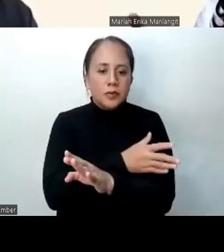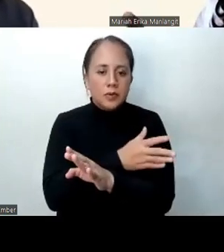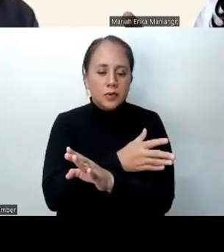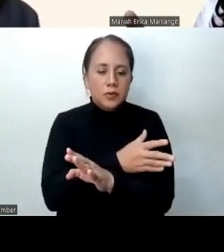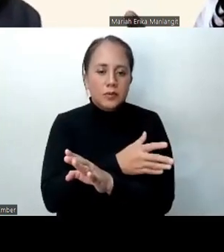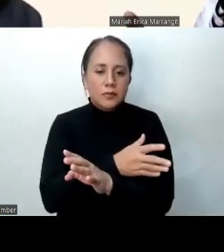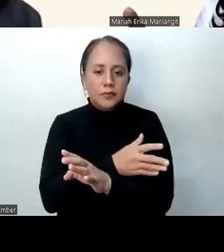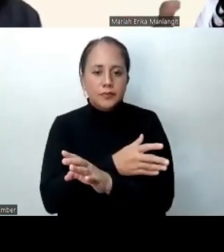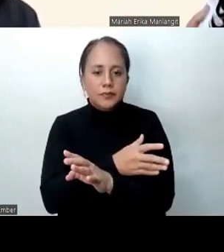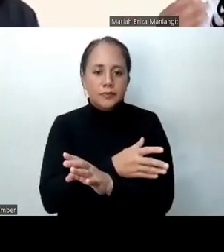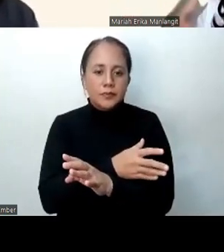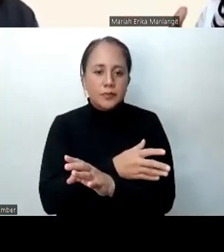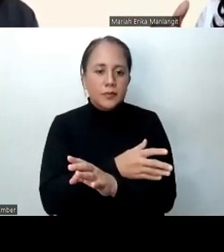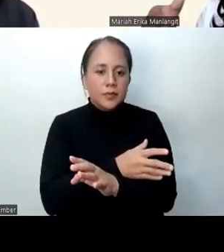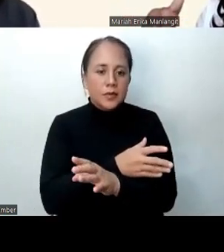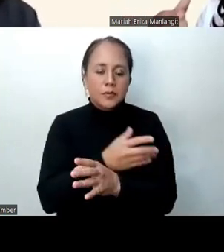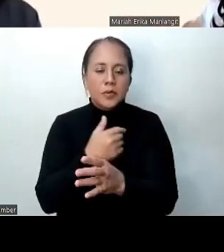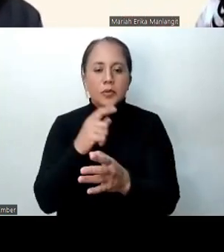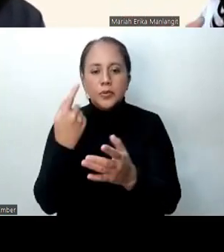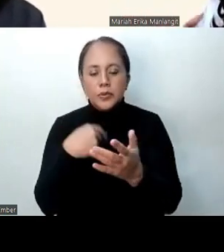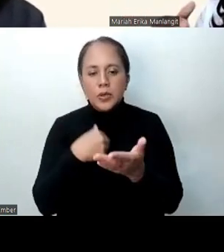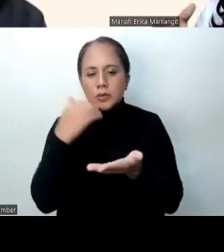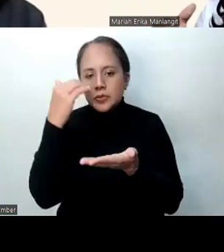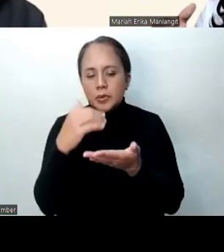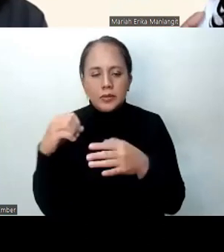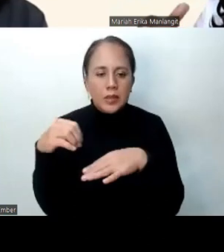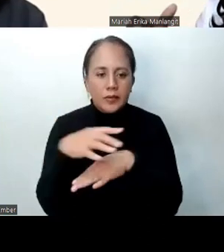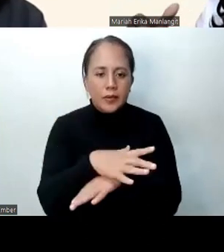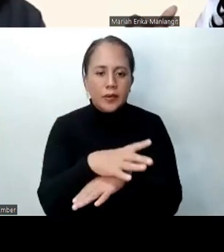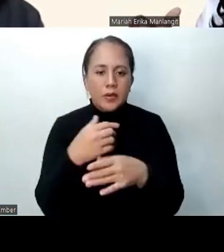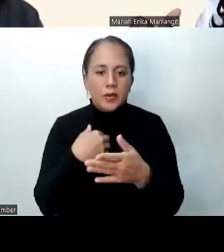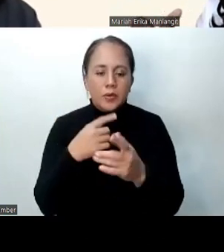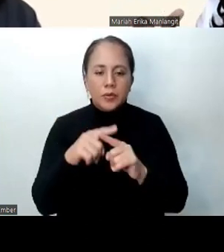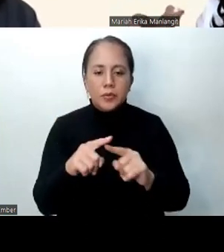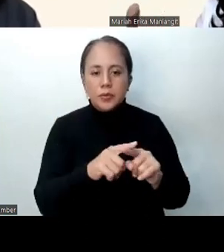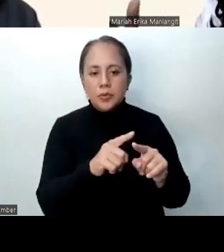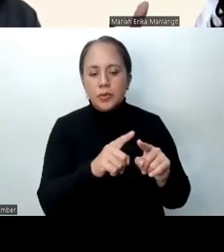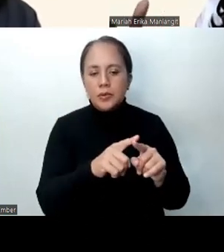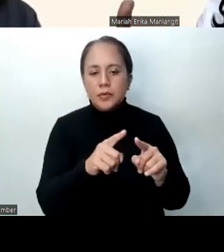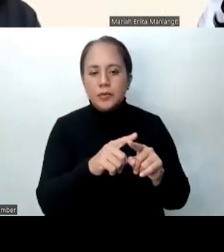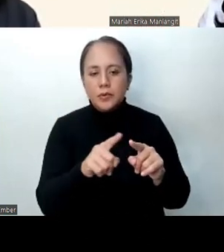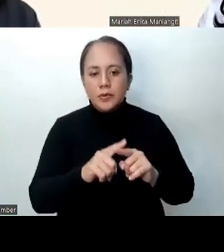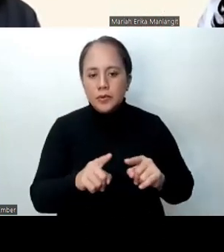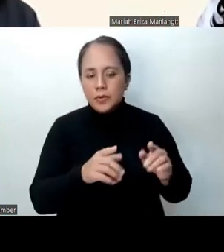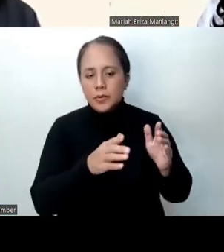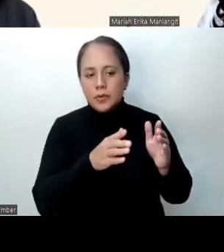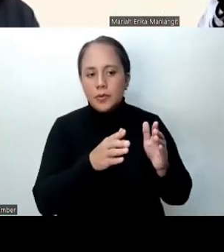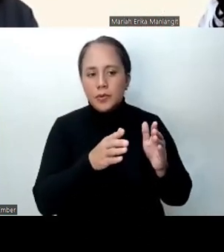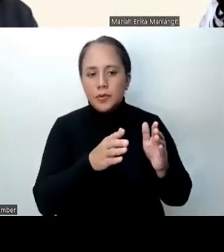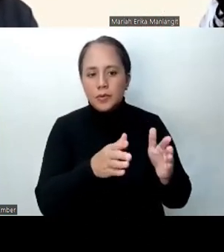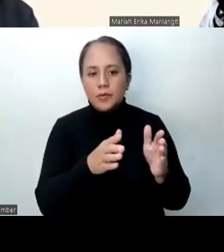would have, I guess we just tried to minimize the effect of the different forms that the different forms could have